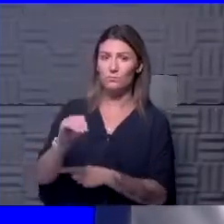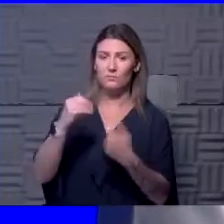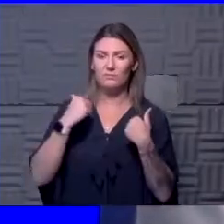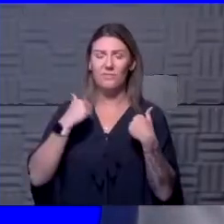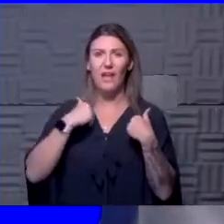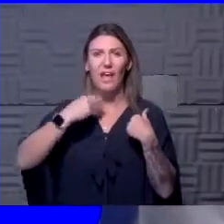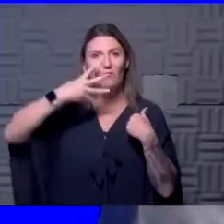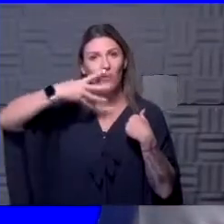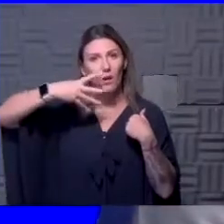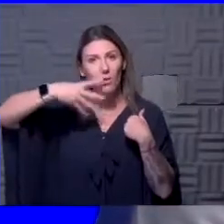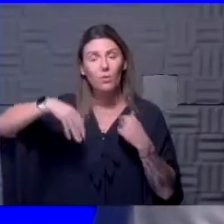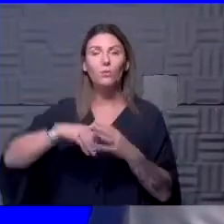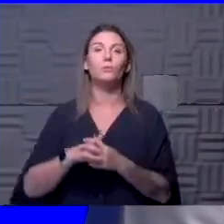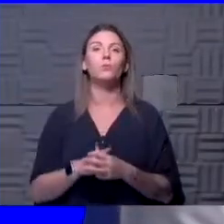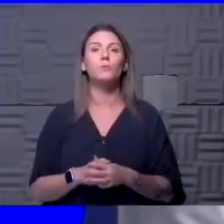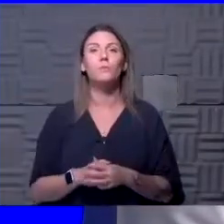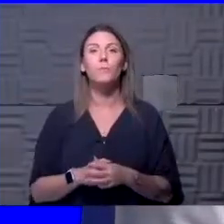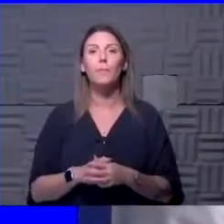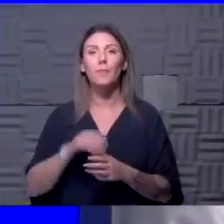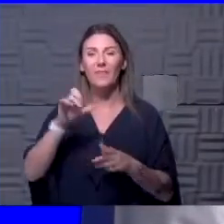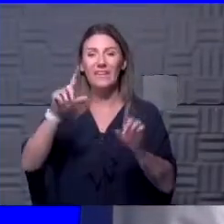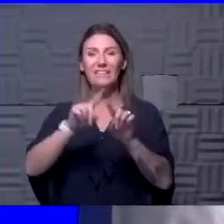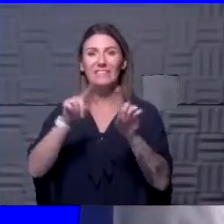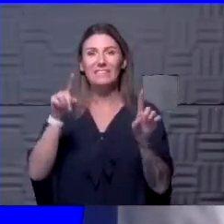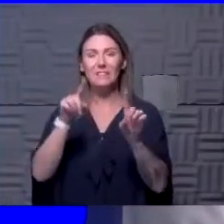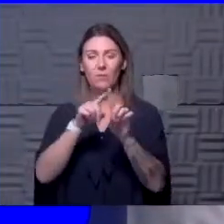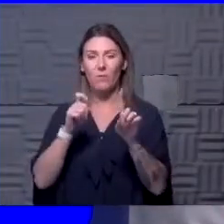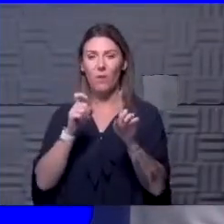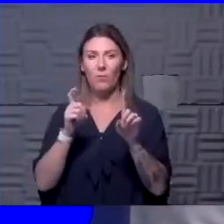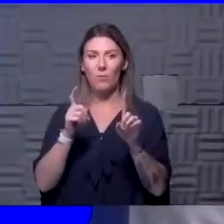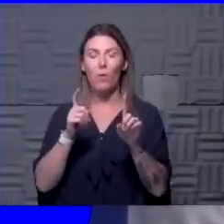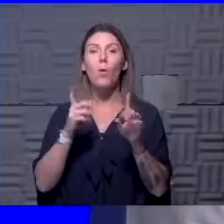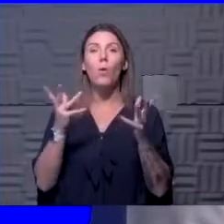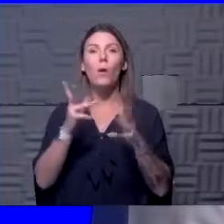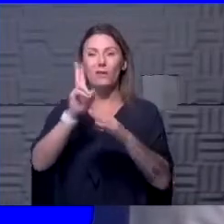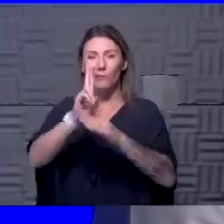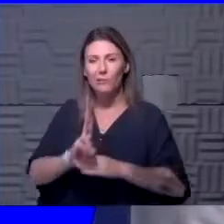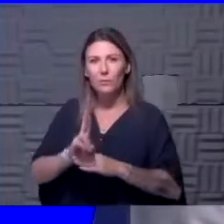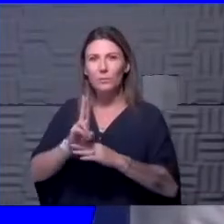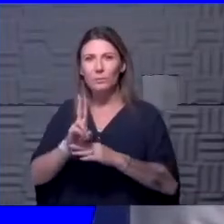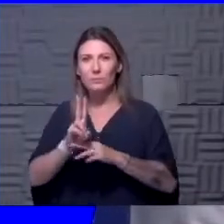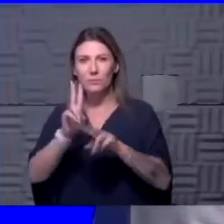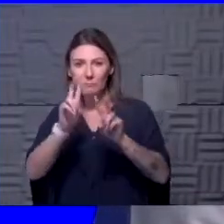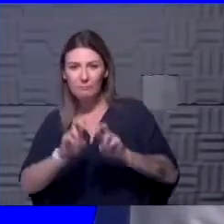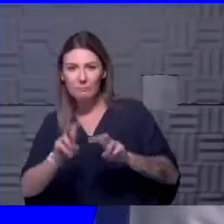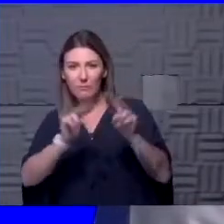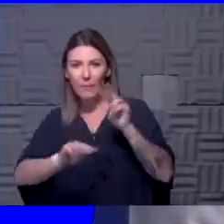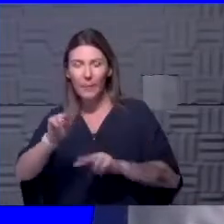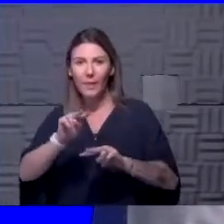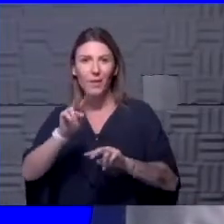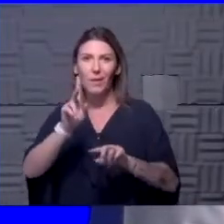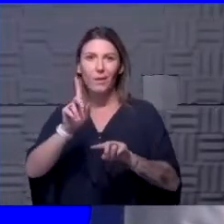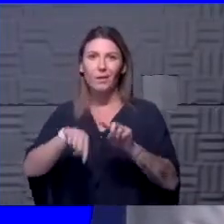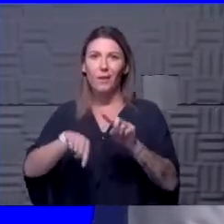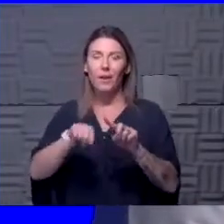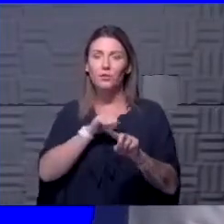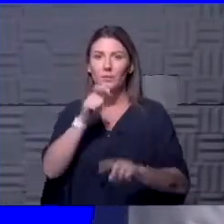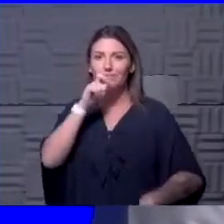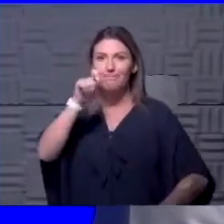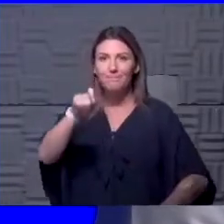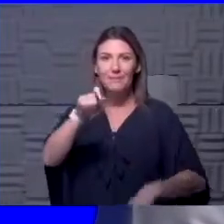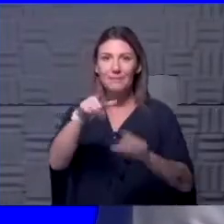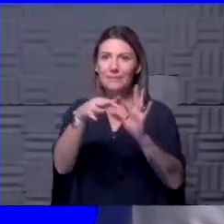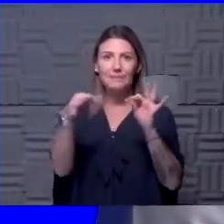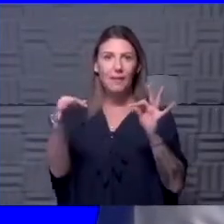runny nose. So it is different than we are used to. I don't think we can make any blanket statement about this. other